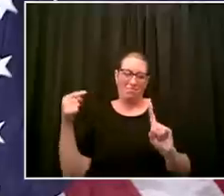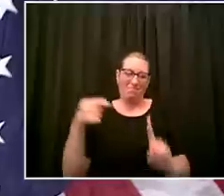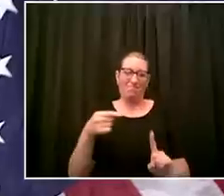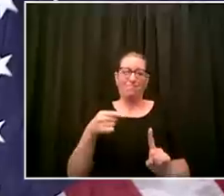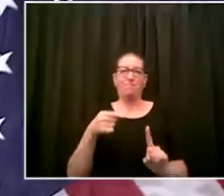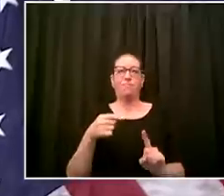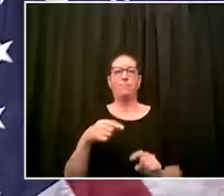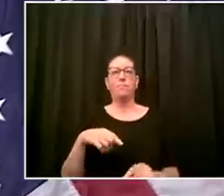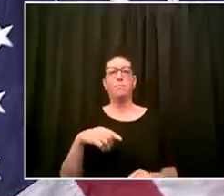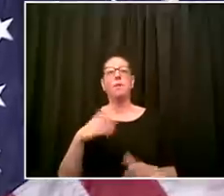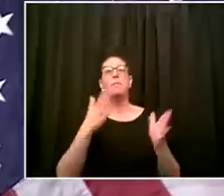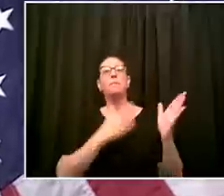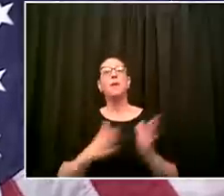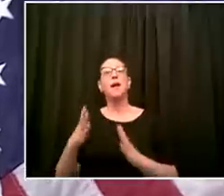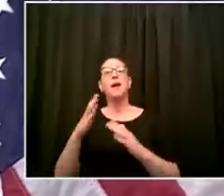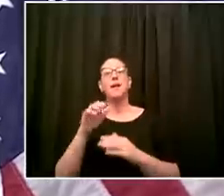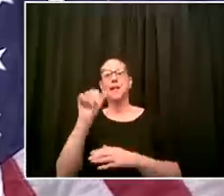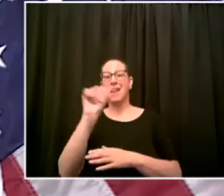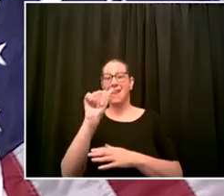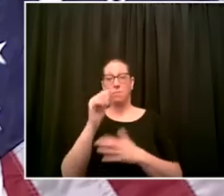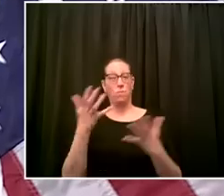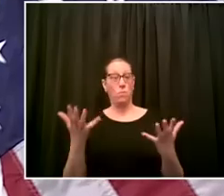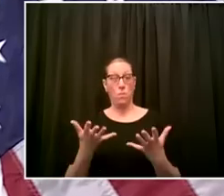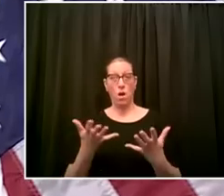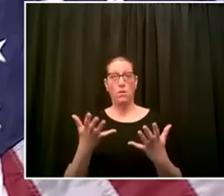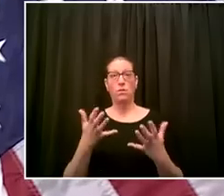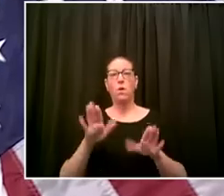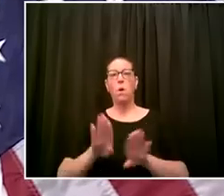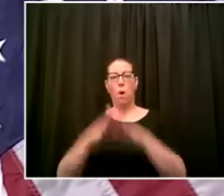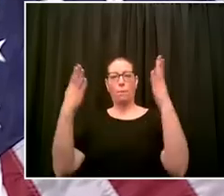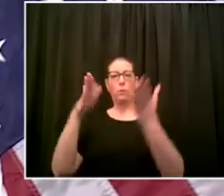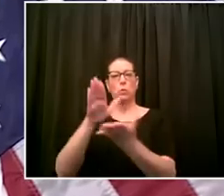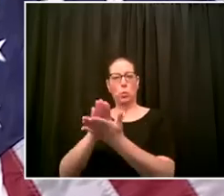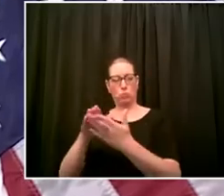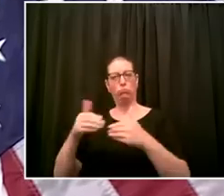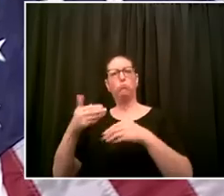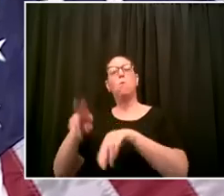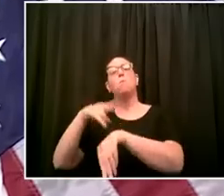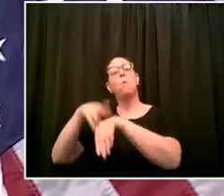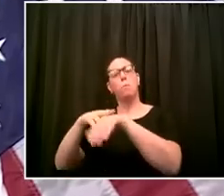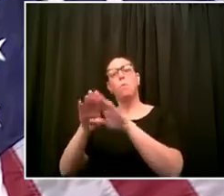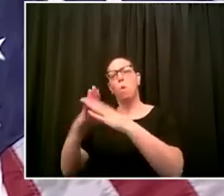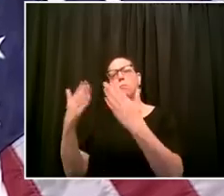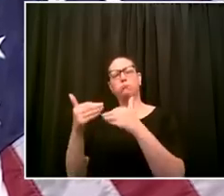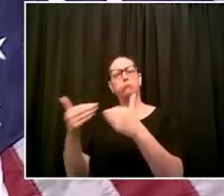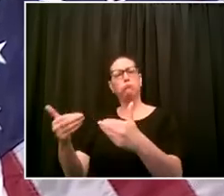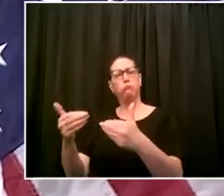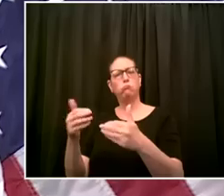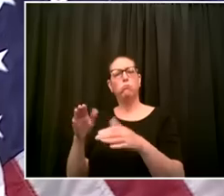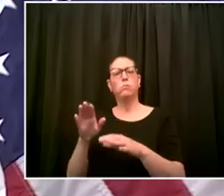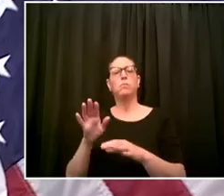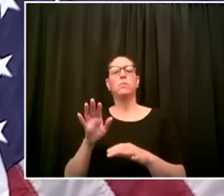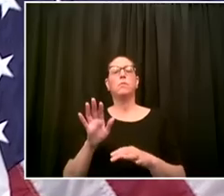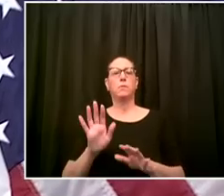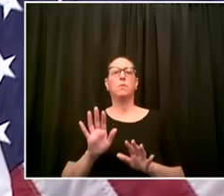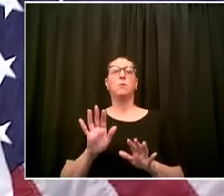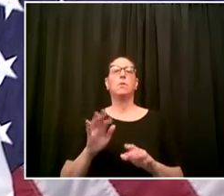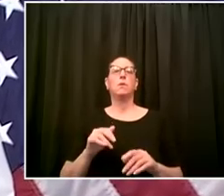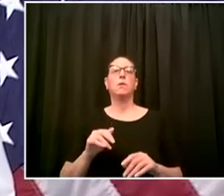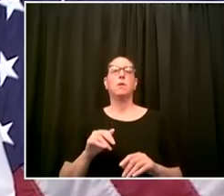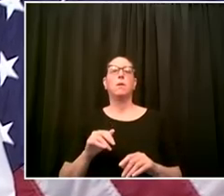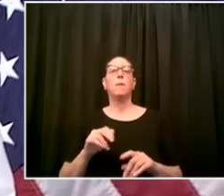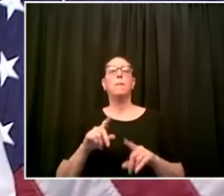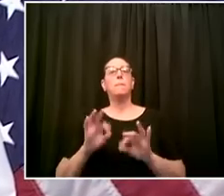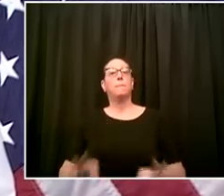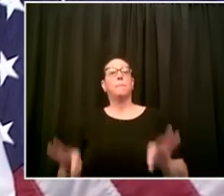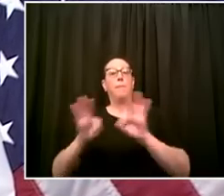because that's what's in the interest of our kids and our families but we have to make sure kids are safe family members are safe